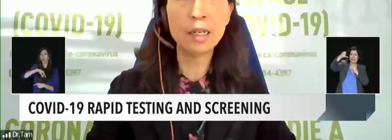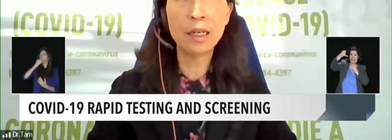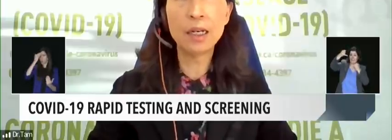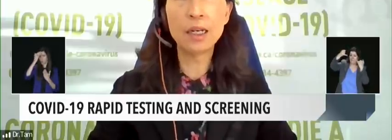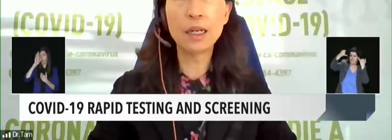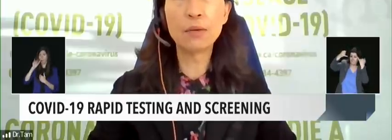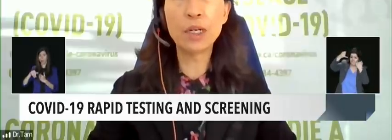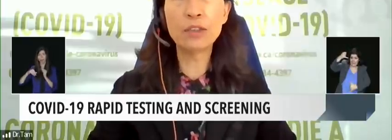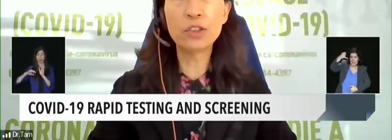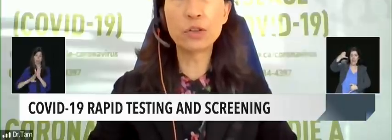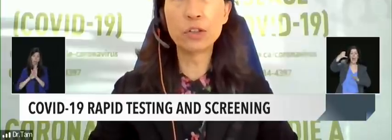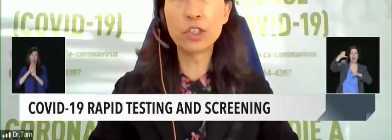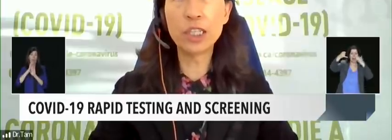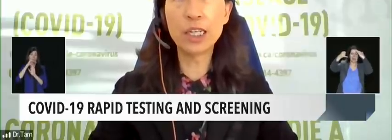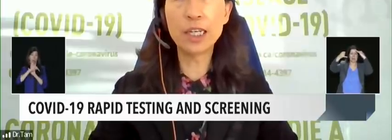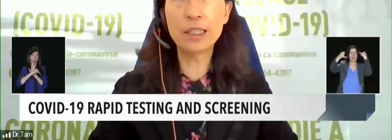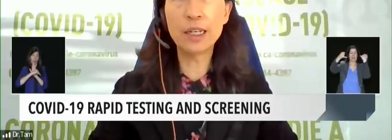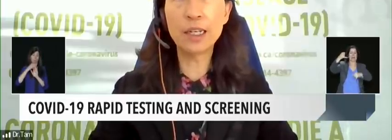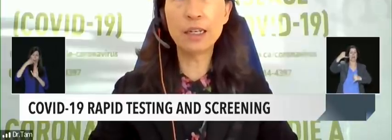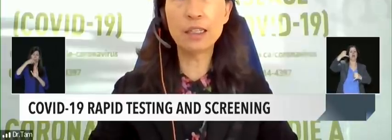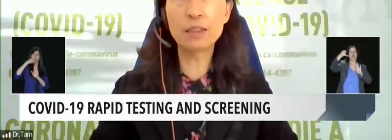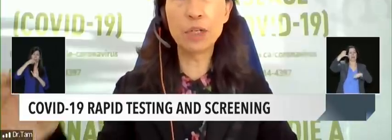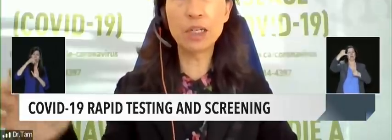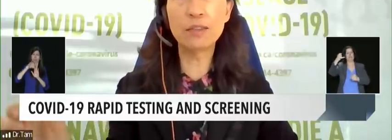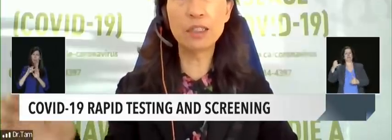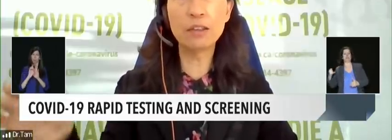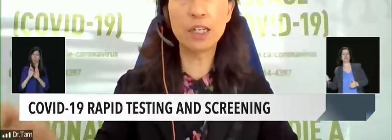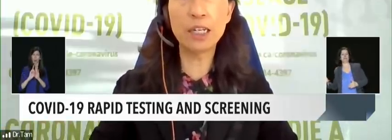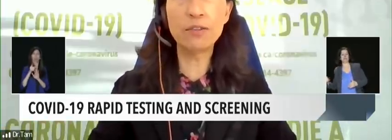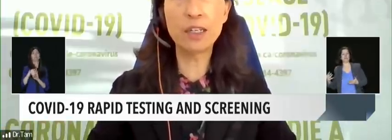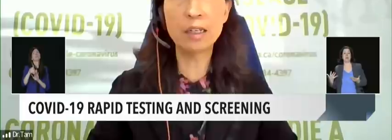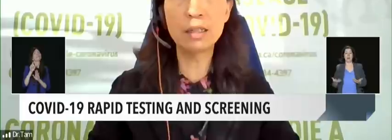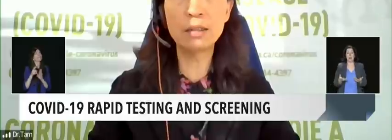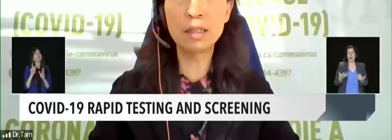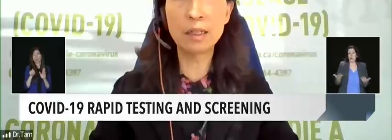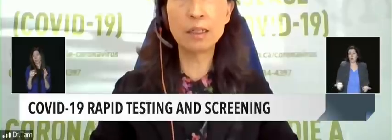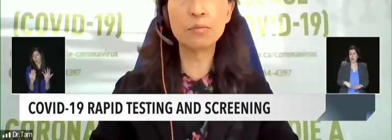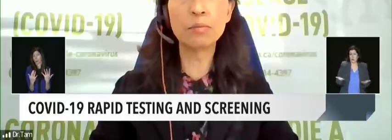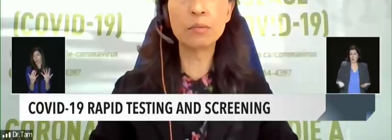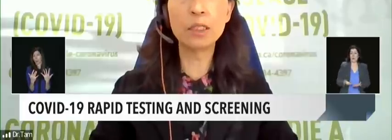today, I just cautioned that last part of the graph,